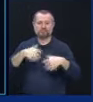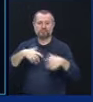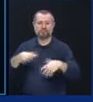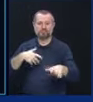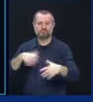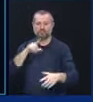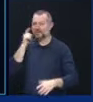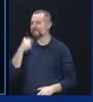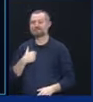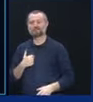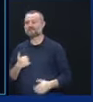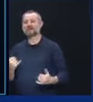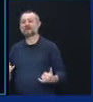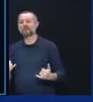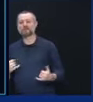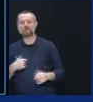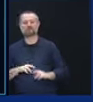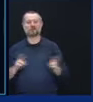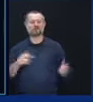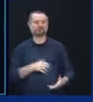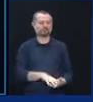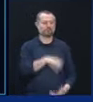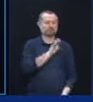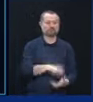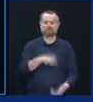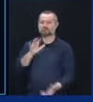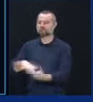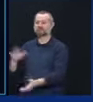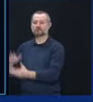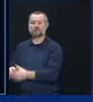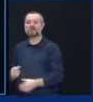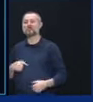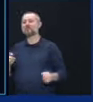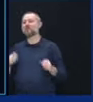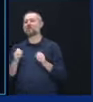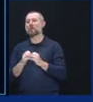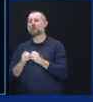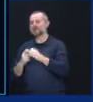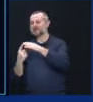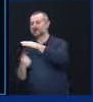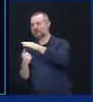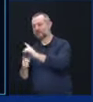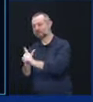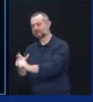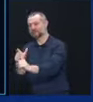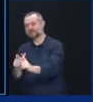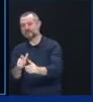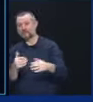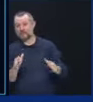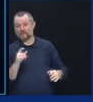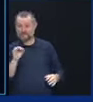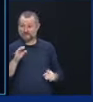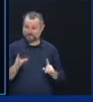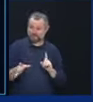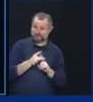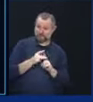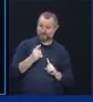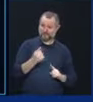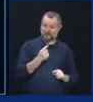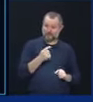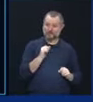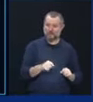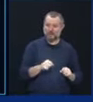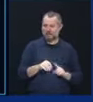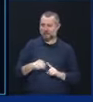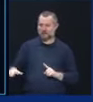stockpile now. More isolation rooms. So when a person has a disease that might be contagious, you